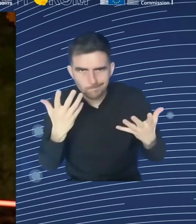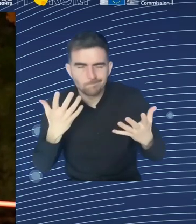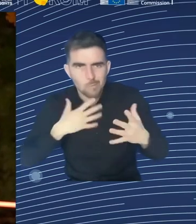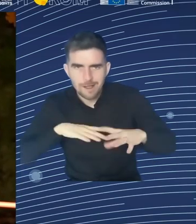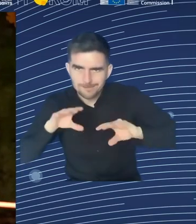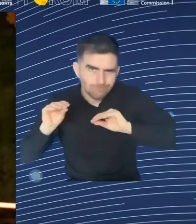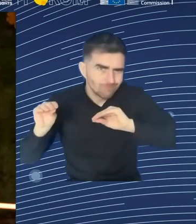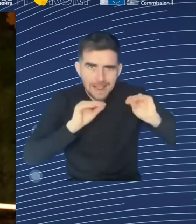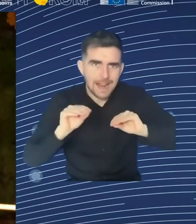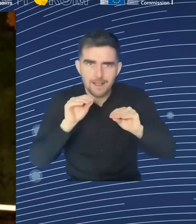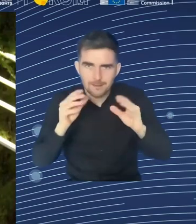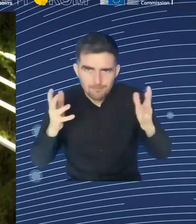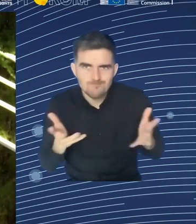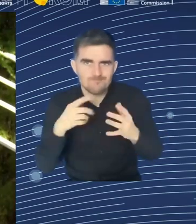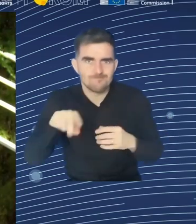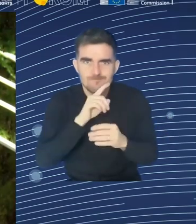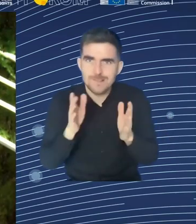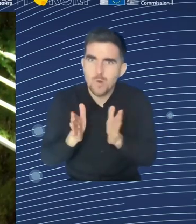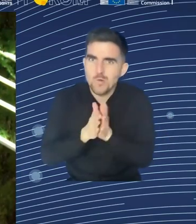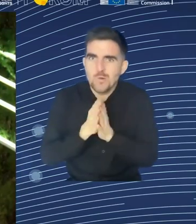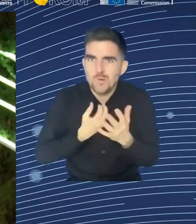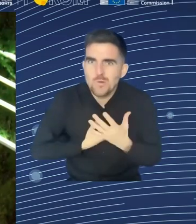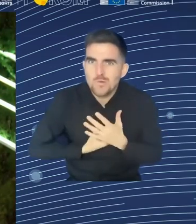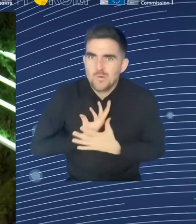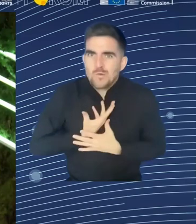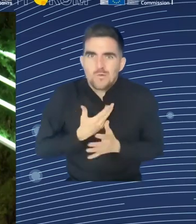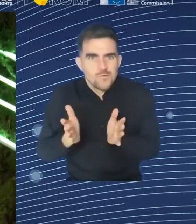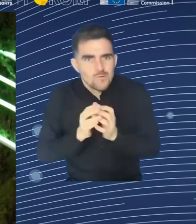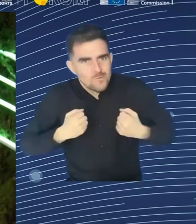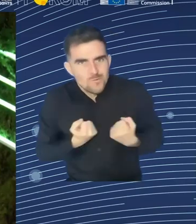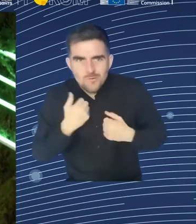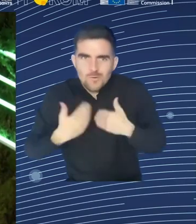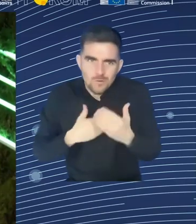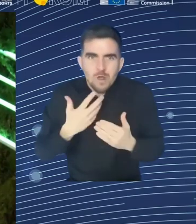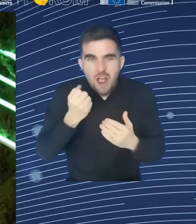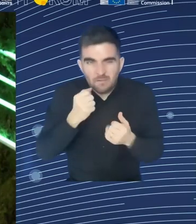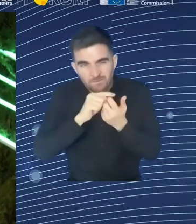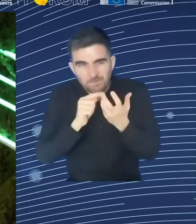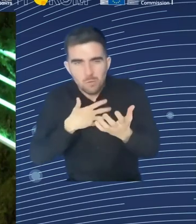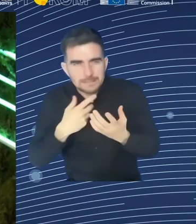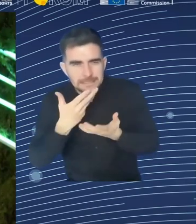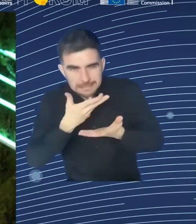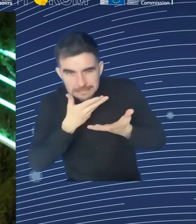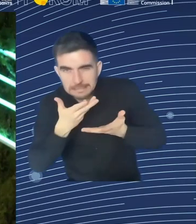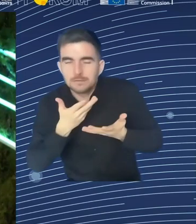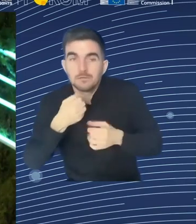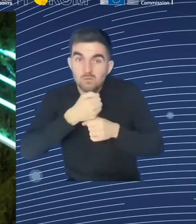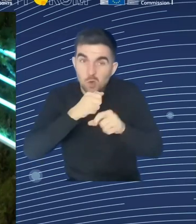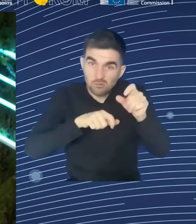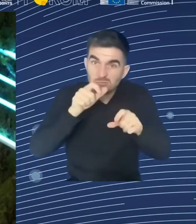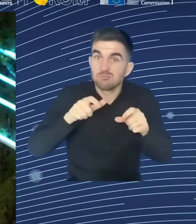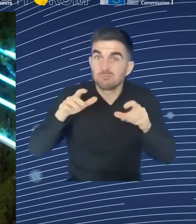true. So I'll stop here, yeah. Thank you very much. So I'd like to take one question from the room. We have a couple of questions. Yes.